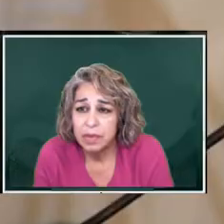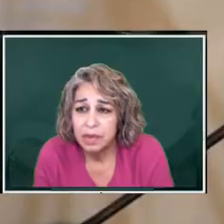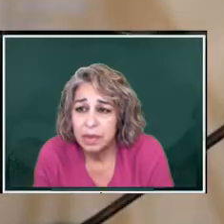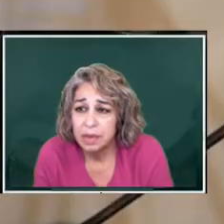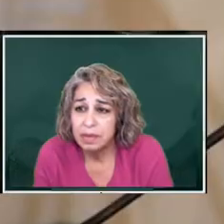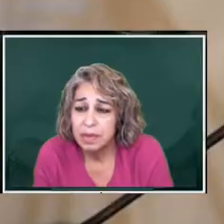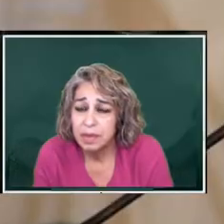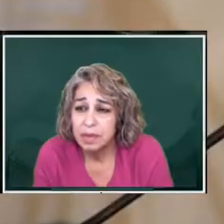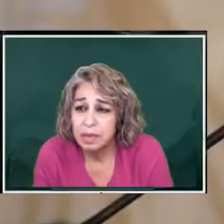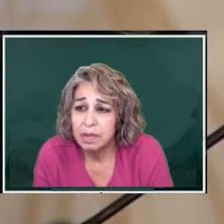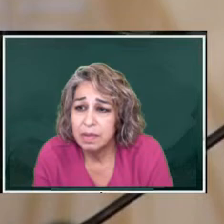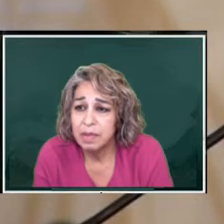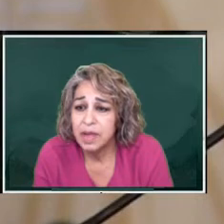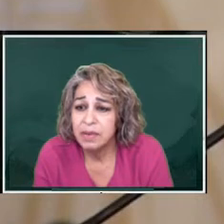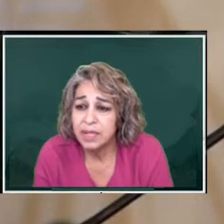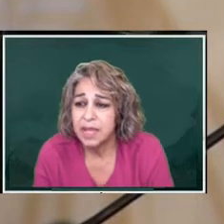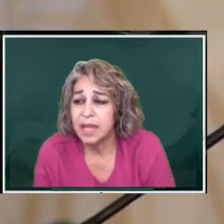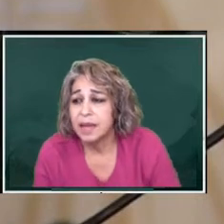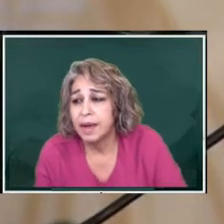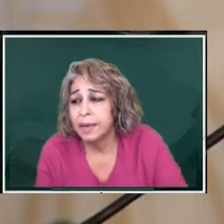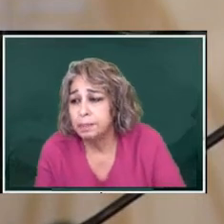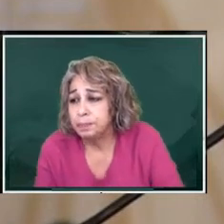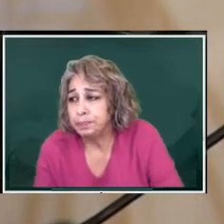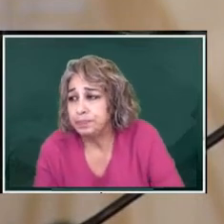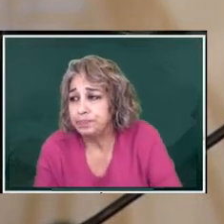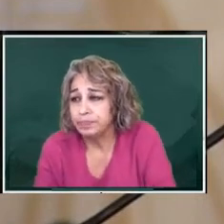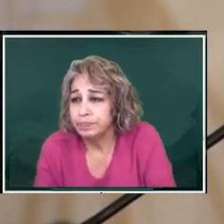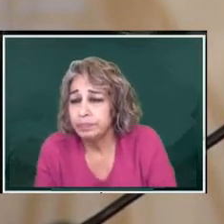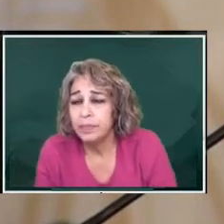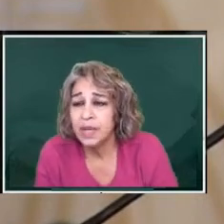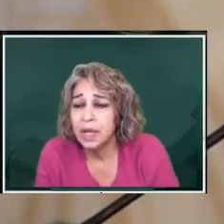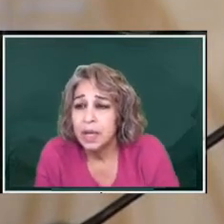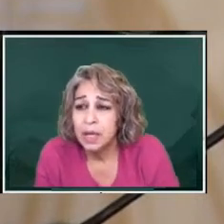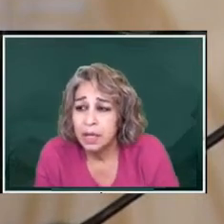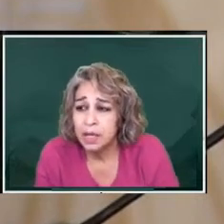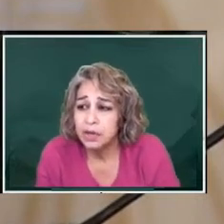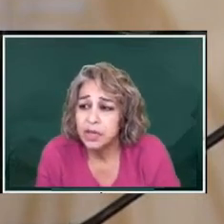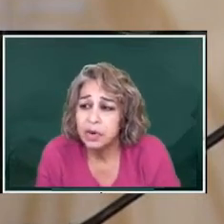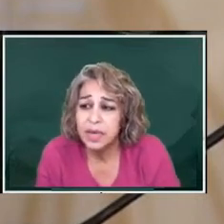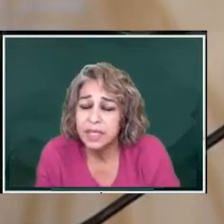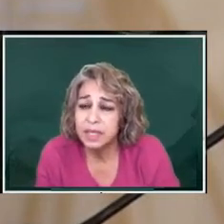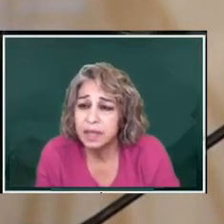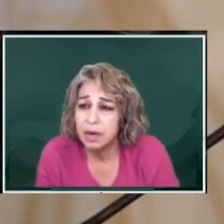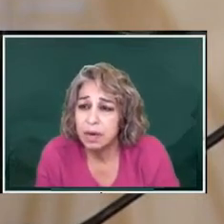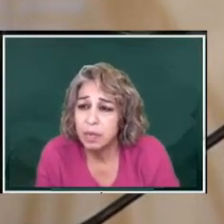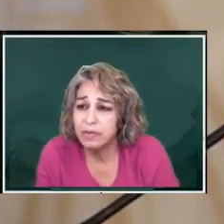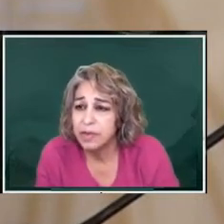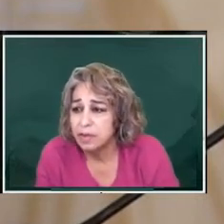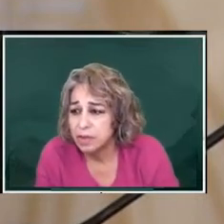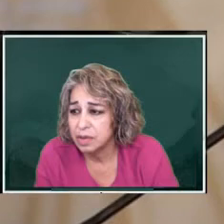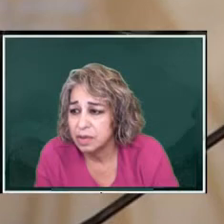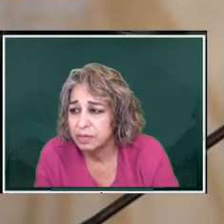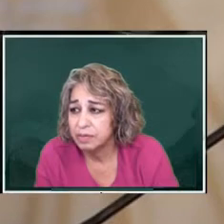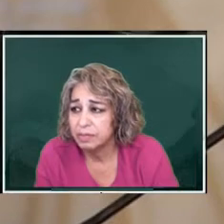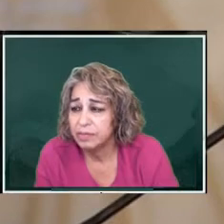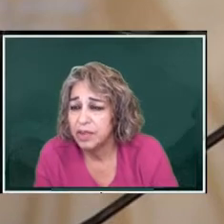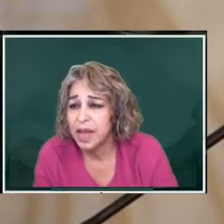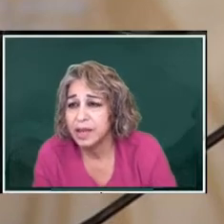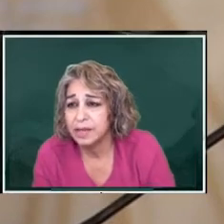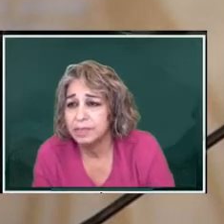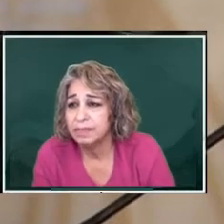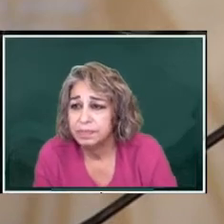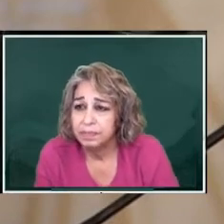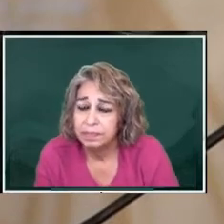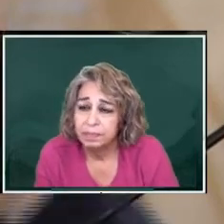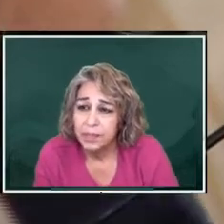there is a notorious refusal for